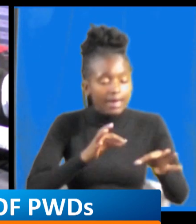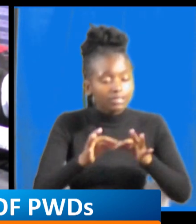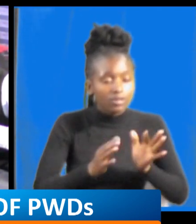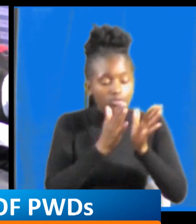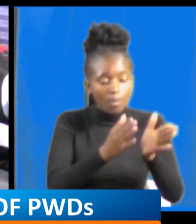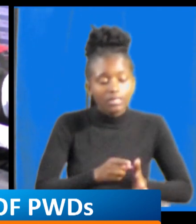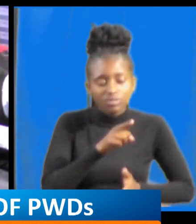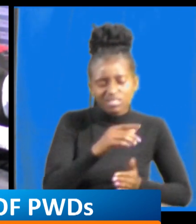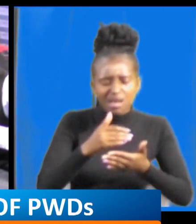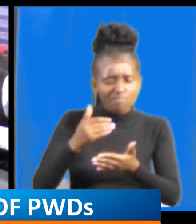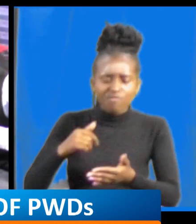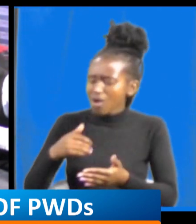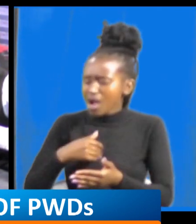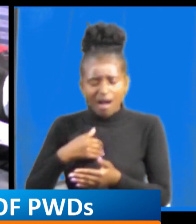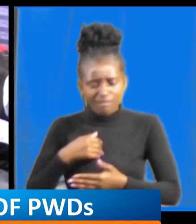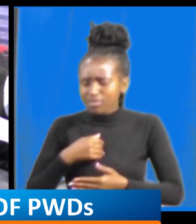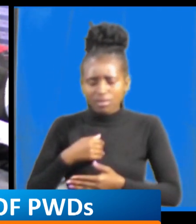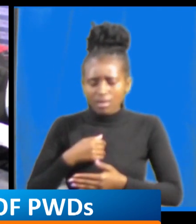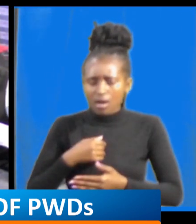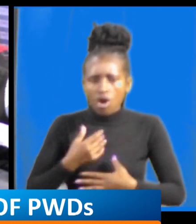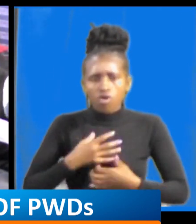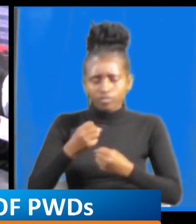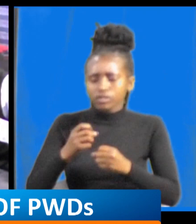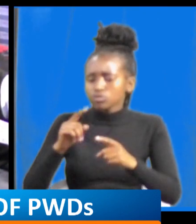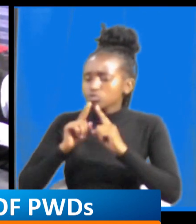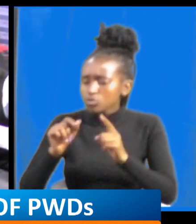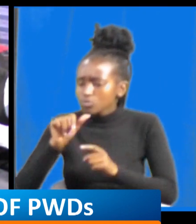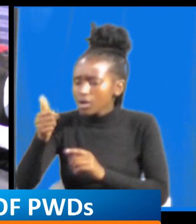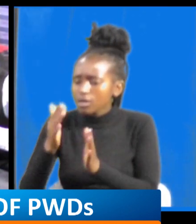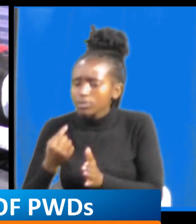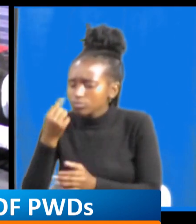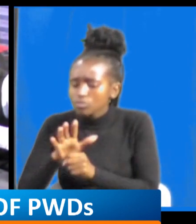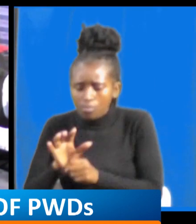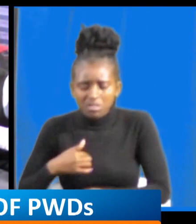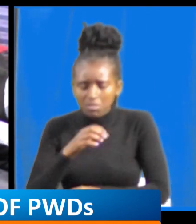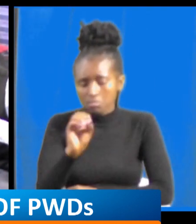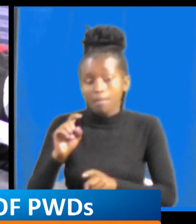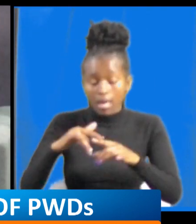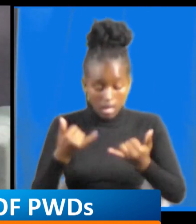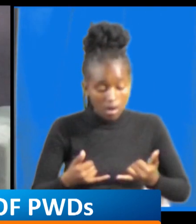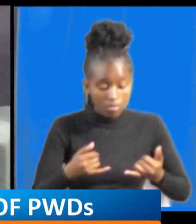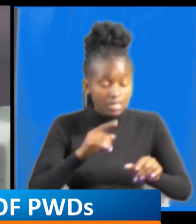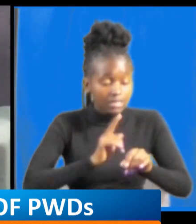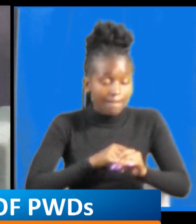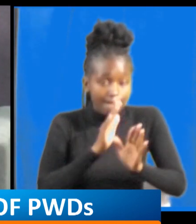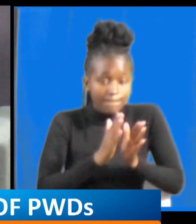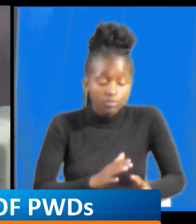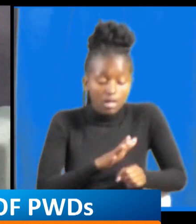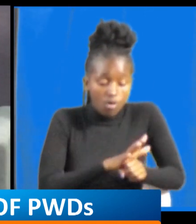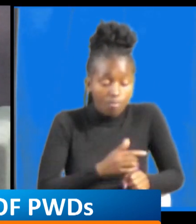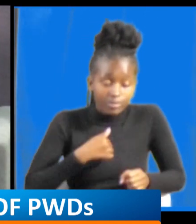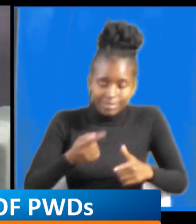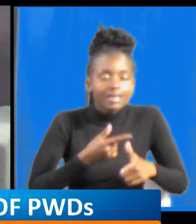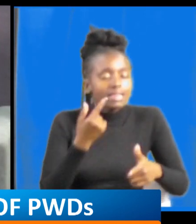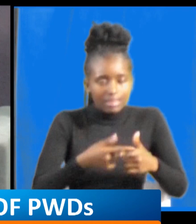so you also enlighten people yeah when people try to discriminate you you enlighten them yeah wow what about you have you had issues with uh